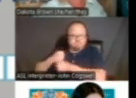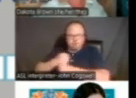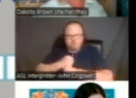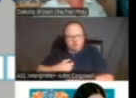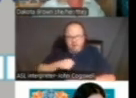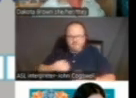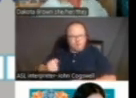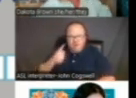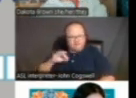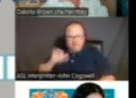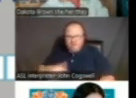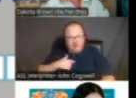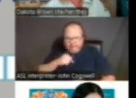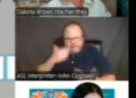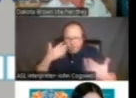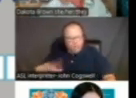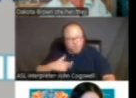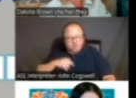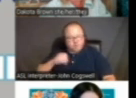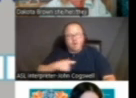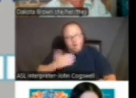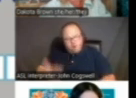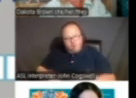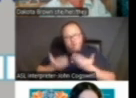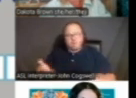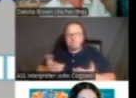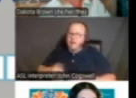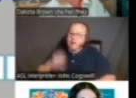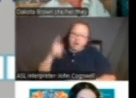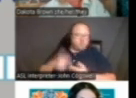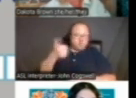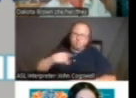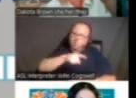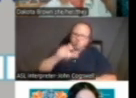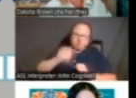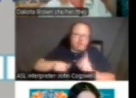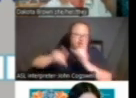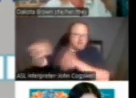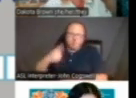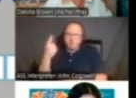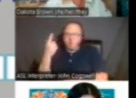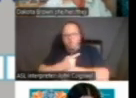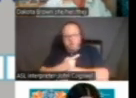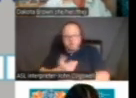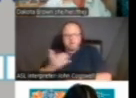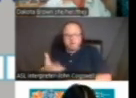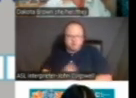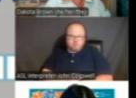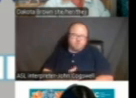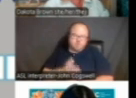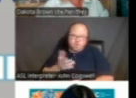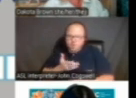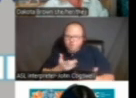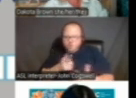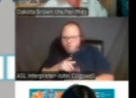any understanding of that. So I recommend this highly to anybody who can attend. It's just one day, and you're springing for breakfast and